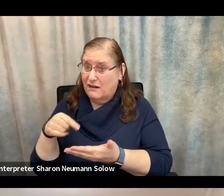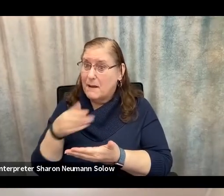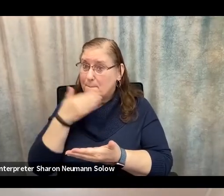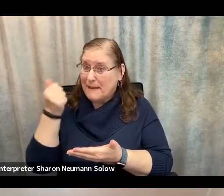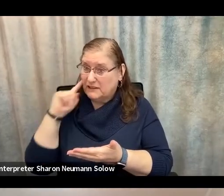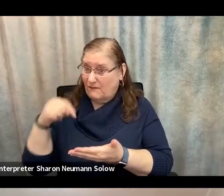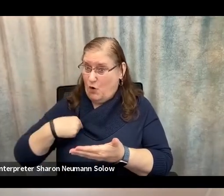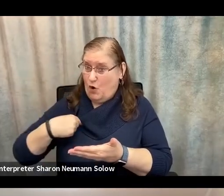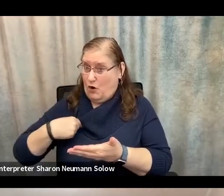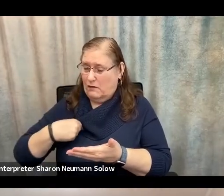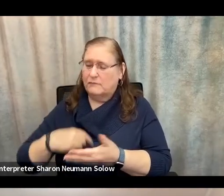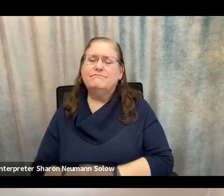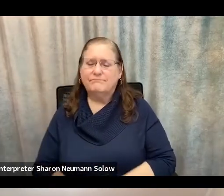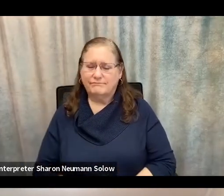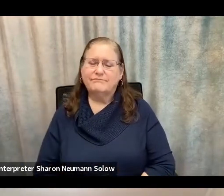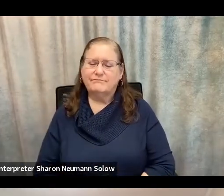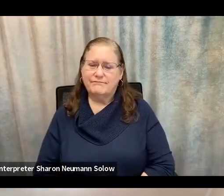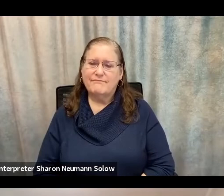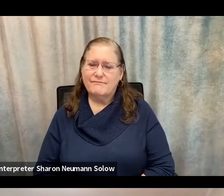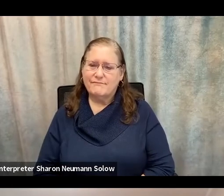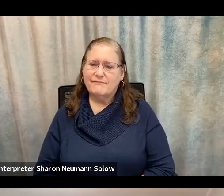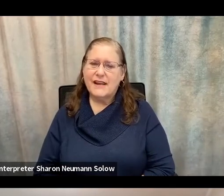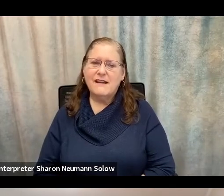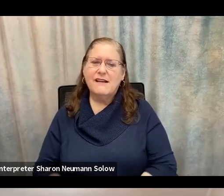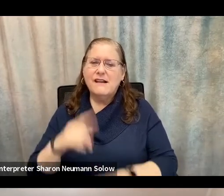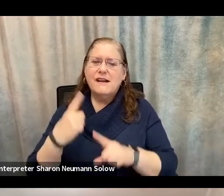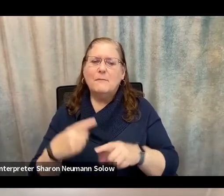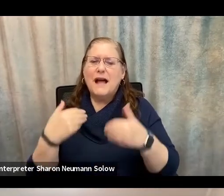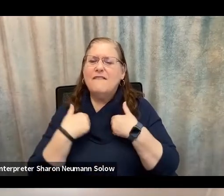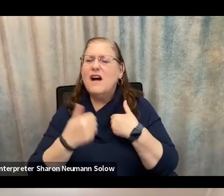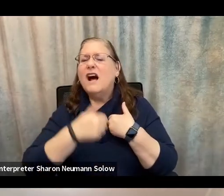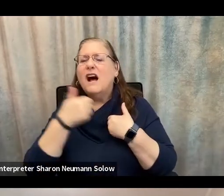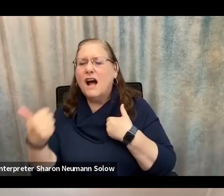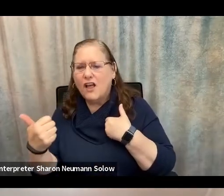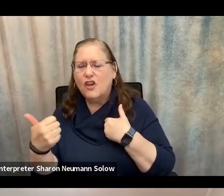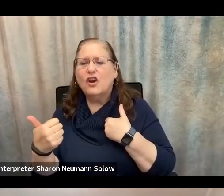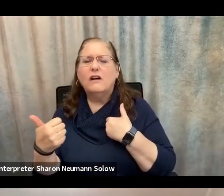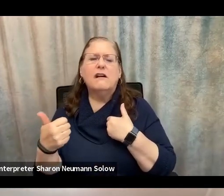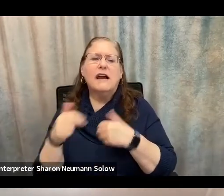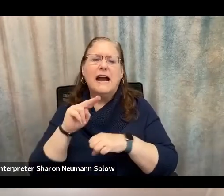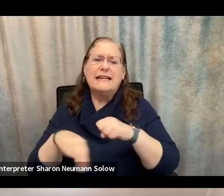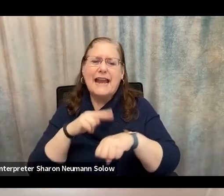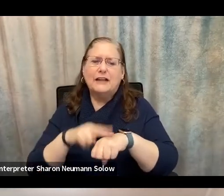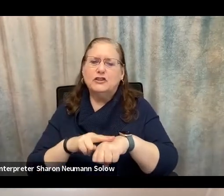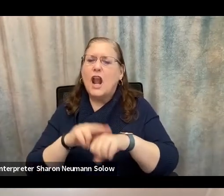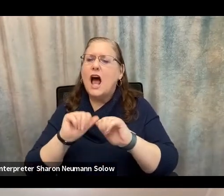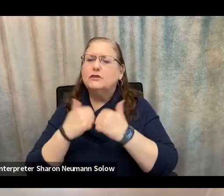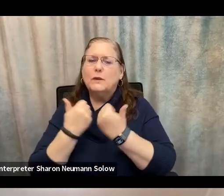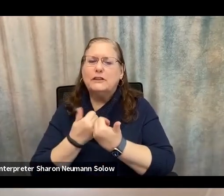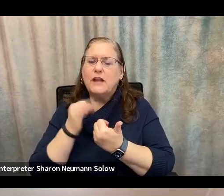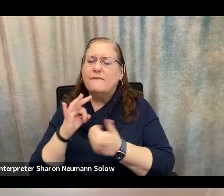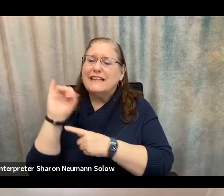There's also a great place to look at the National Association of Insurance Commissioners.